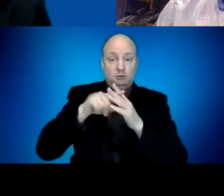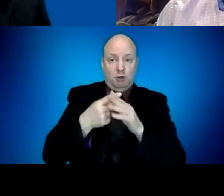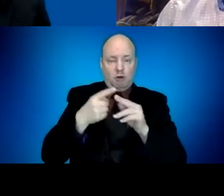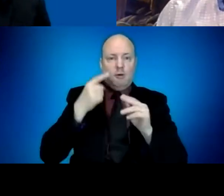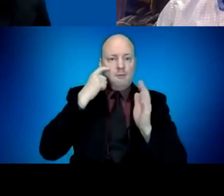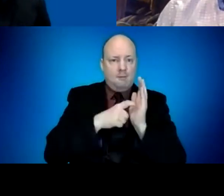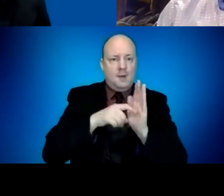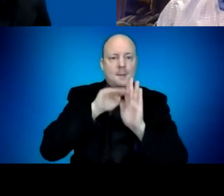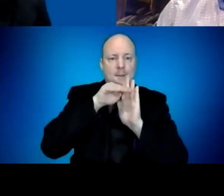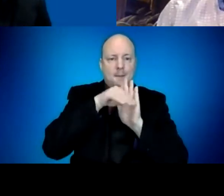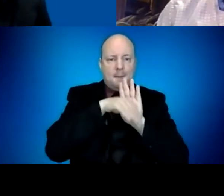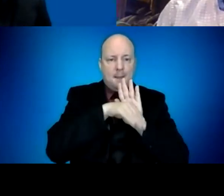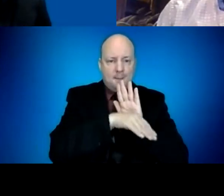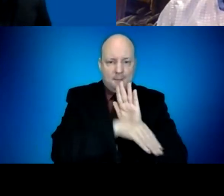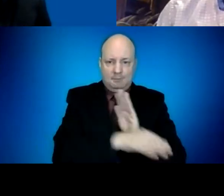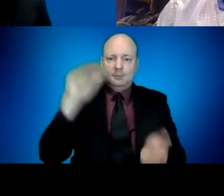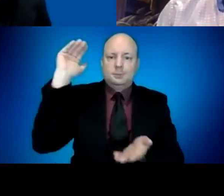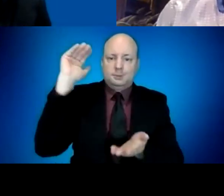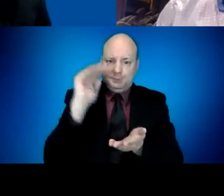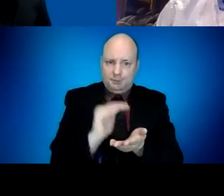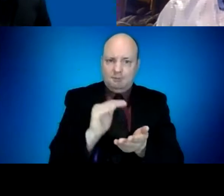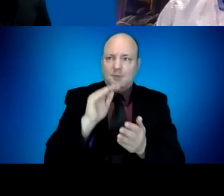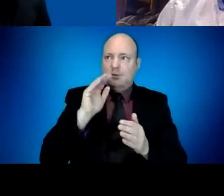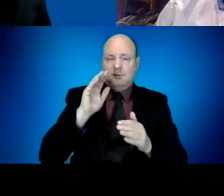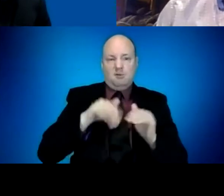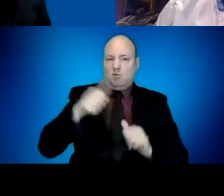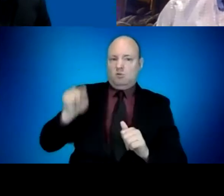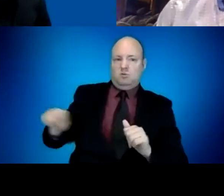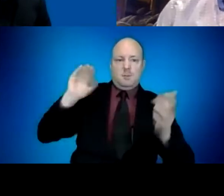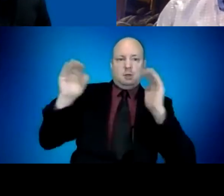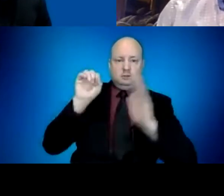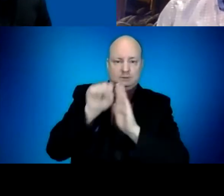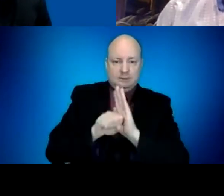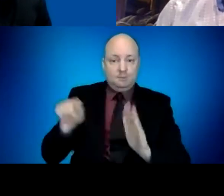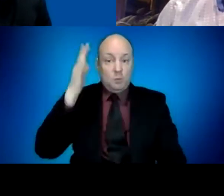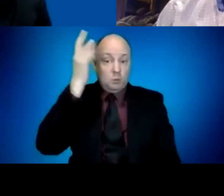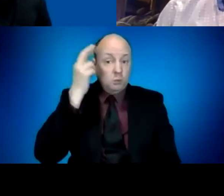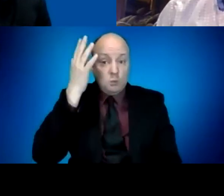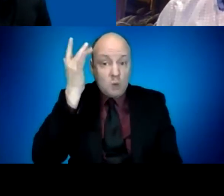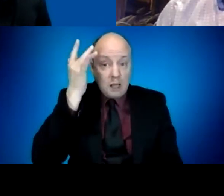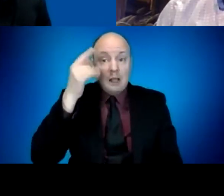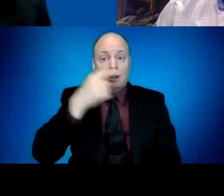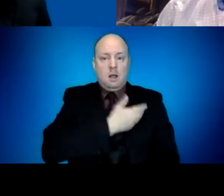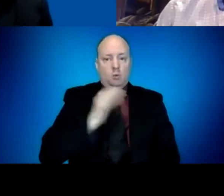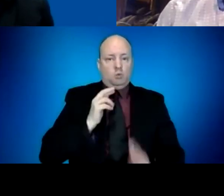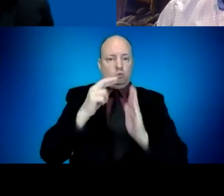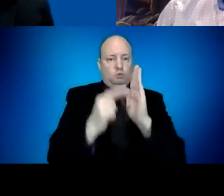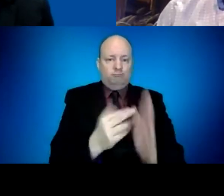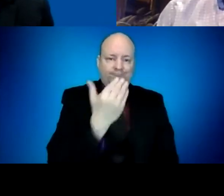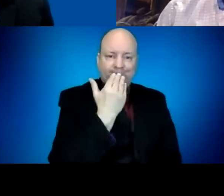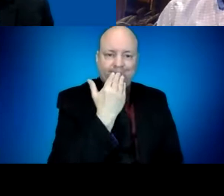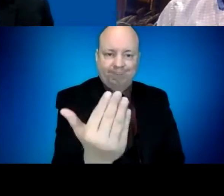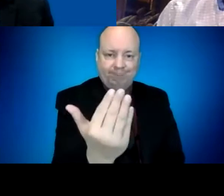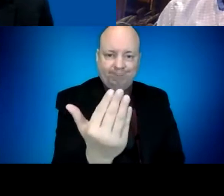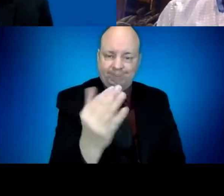a testament to the following the guidance that Oregonians have done, limiting some higher risk indoor activities, continuing to wear a mask and